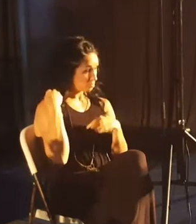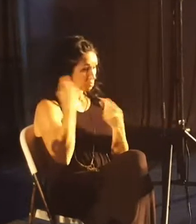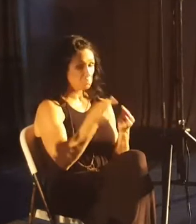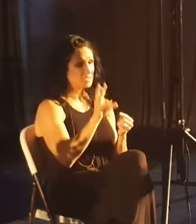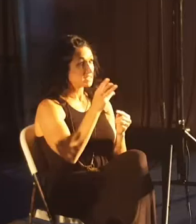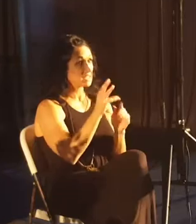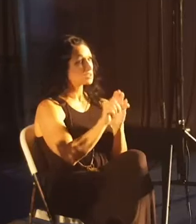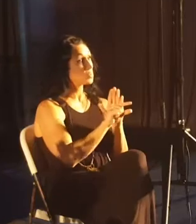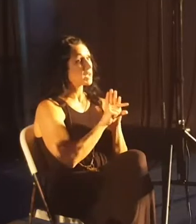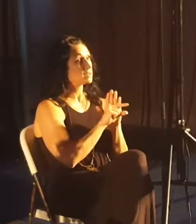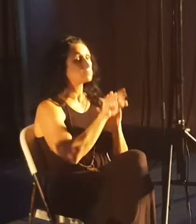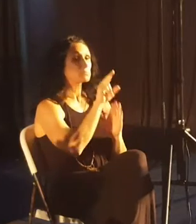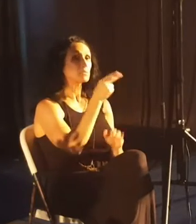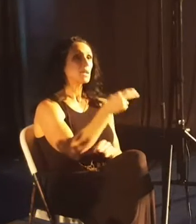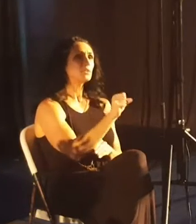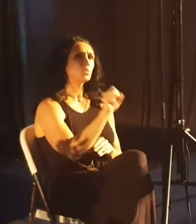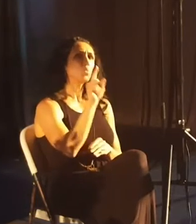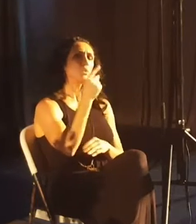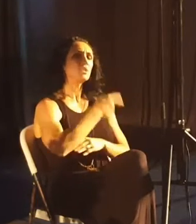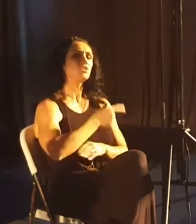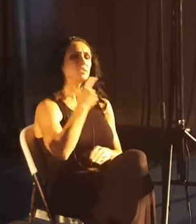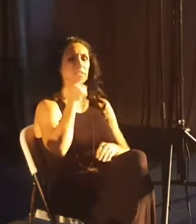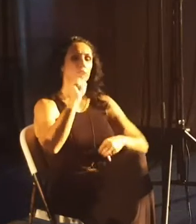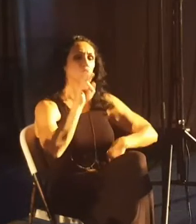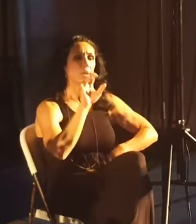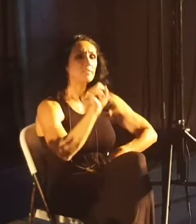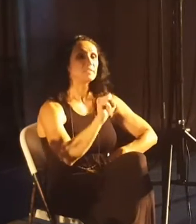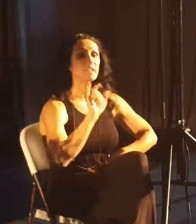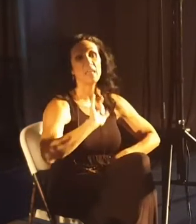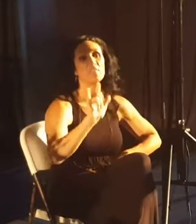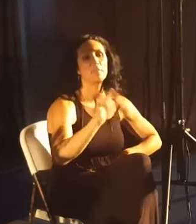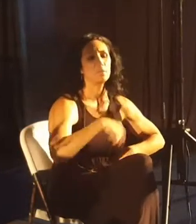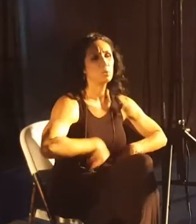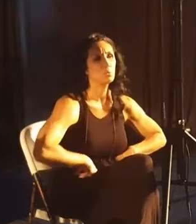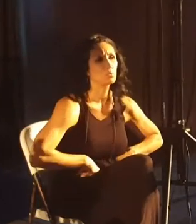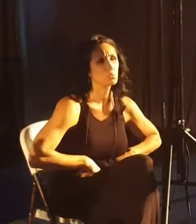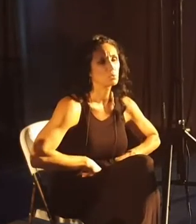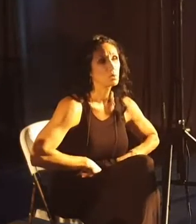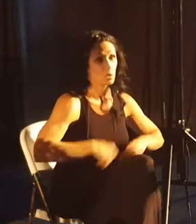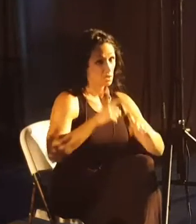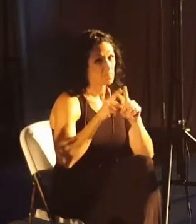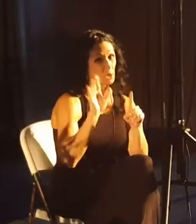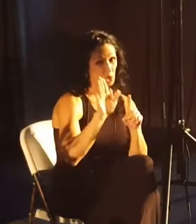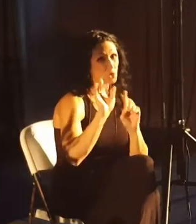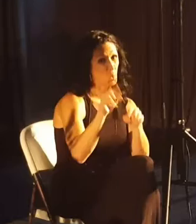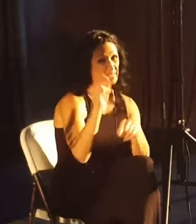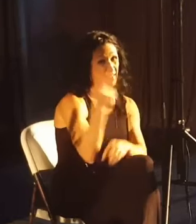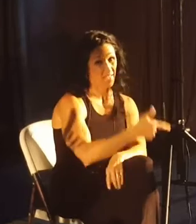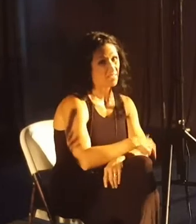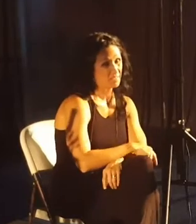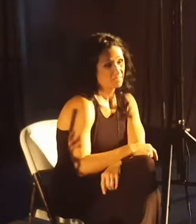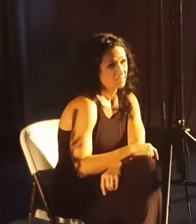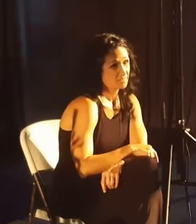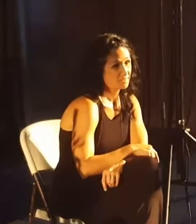grade. And in high school one day, she said to me, Travis, I love you, but you're going to hell.